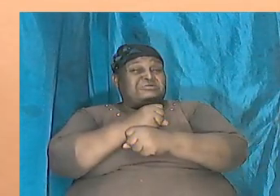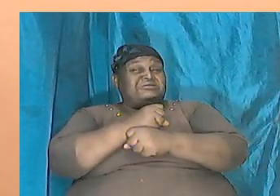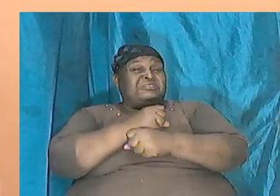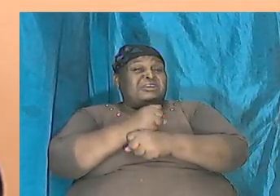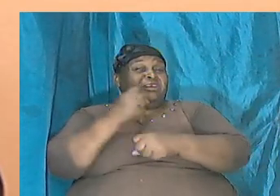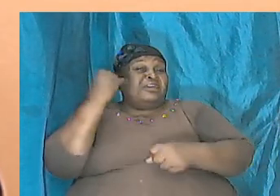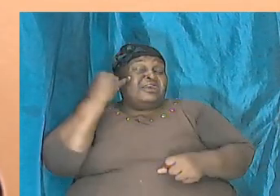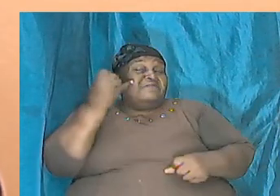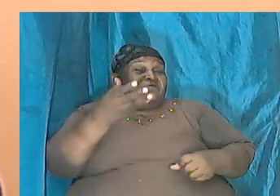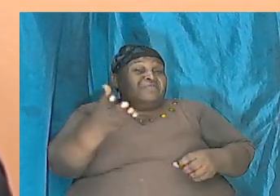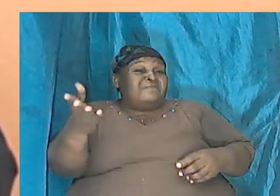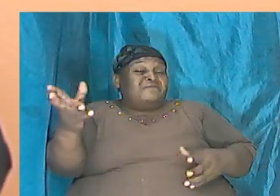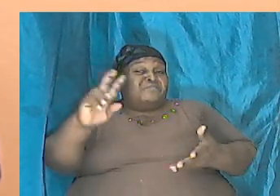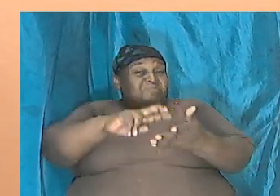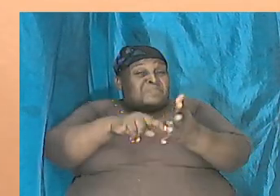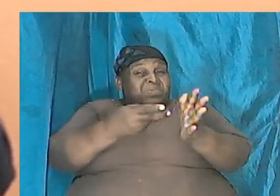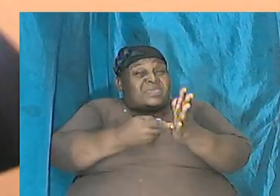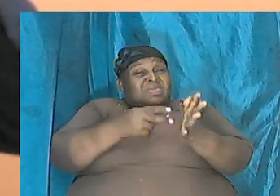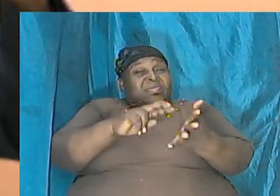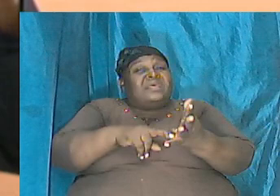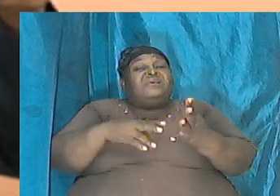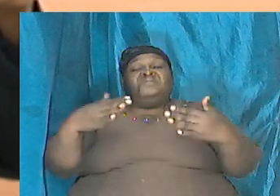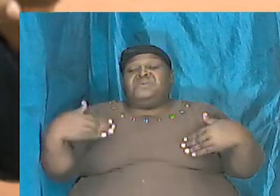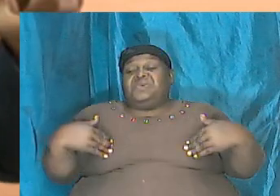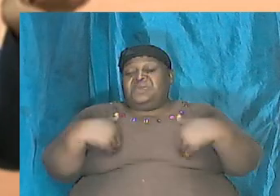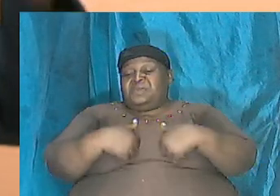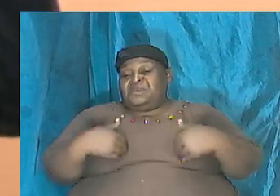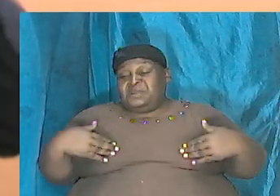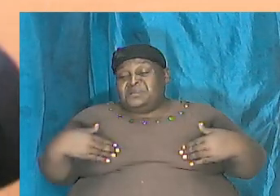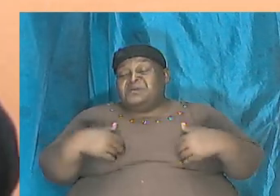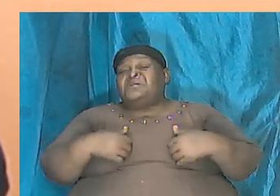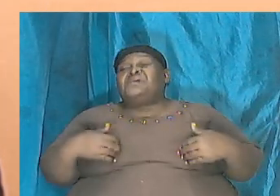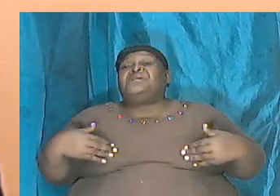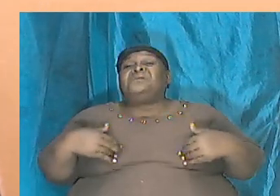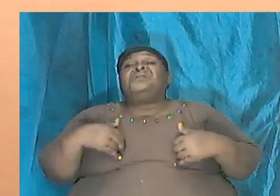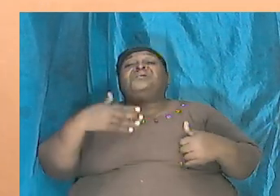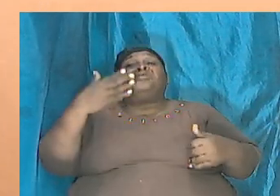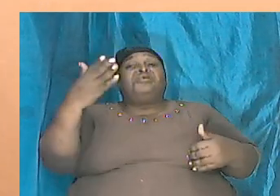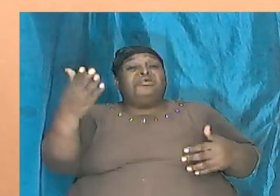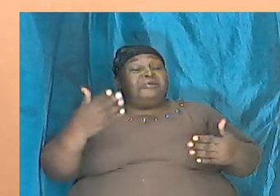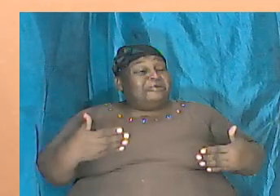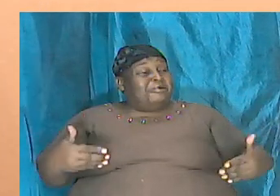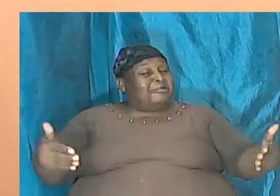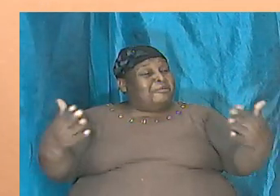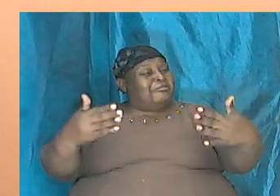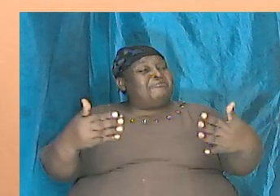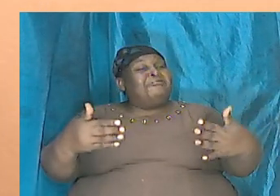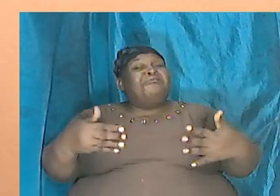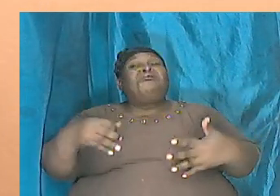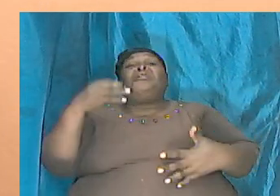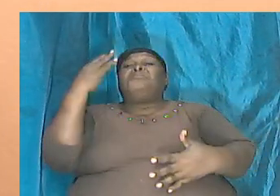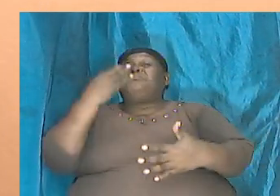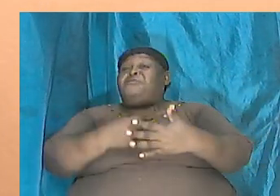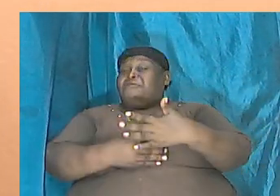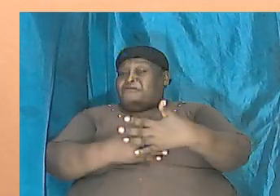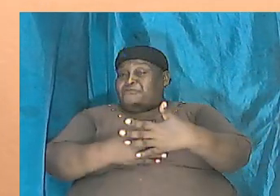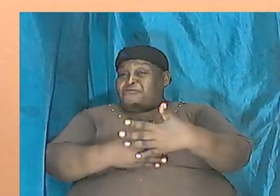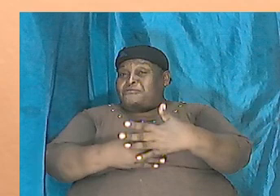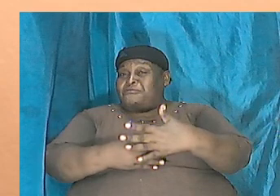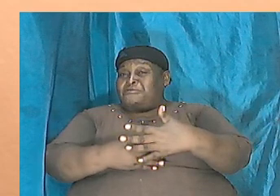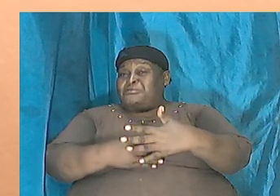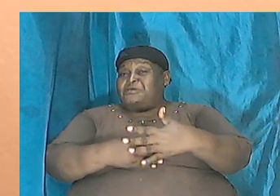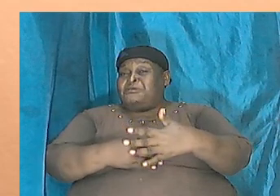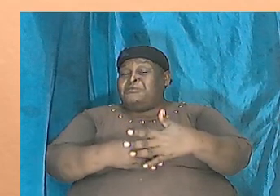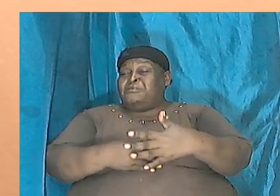therefore means that the animals were here before recorded history.